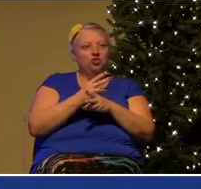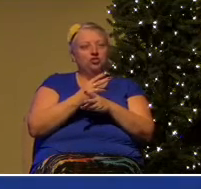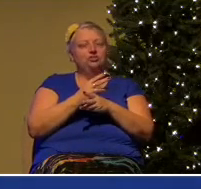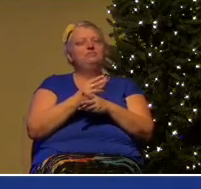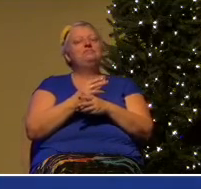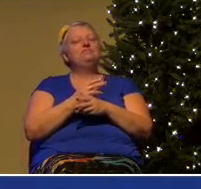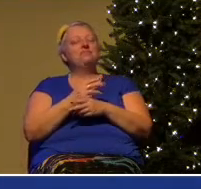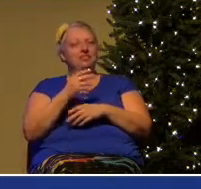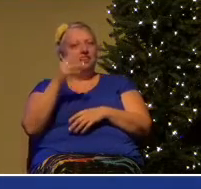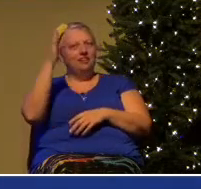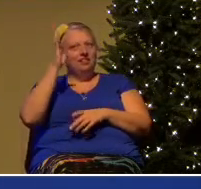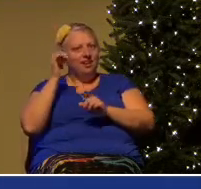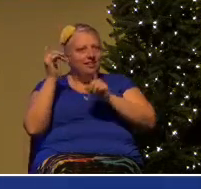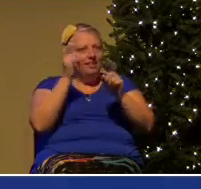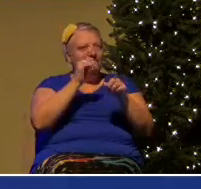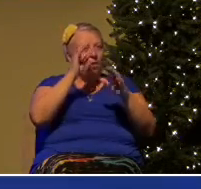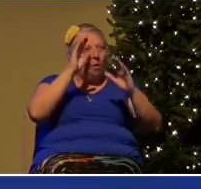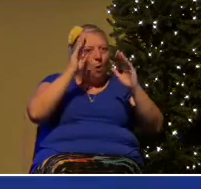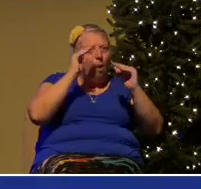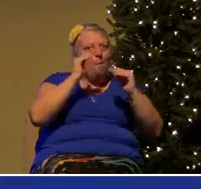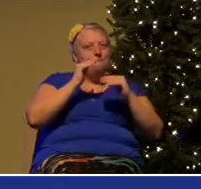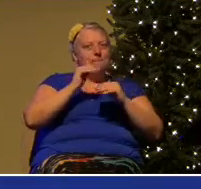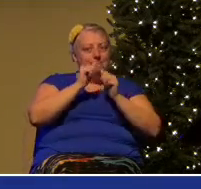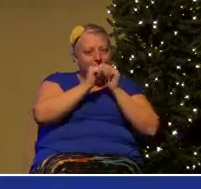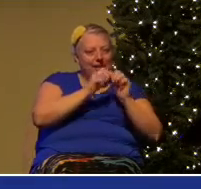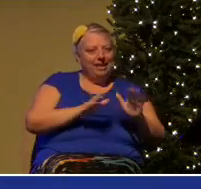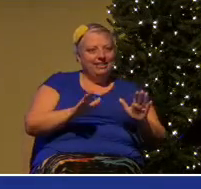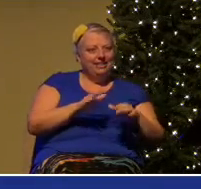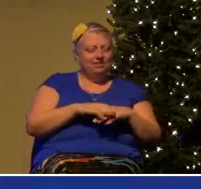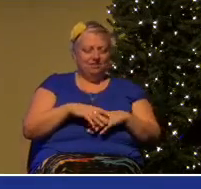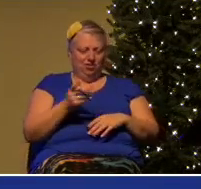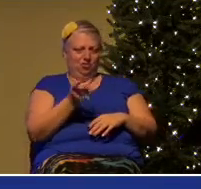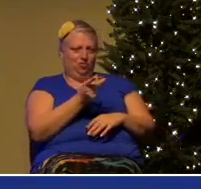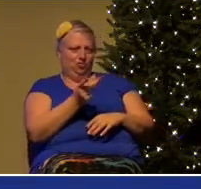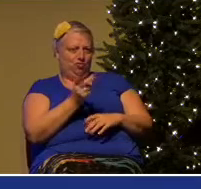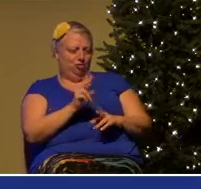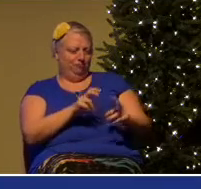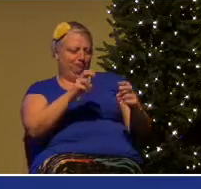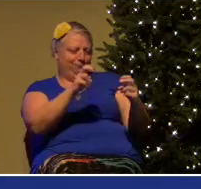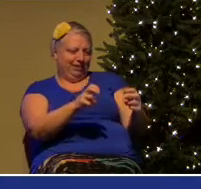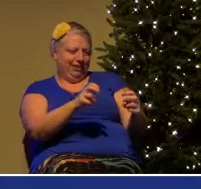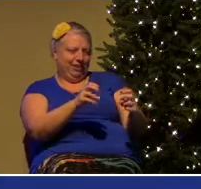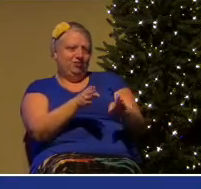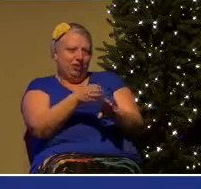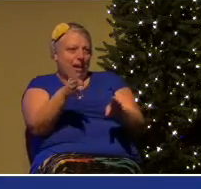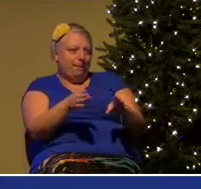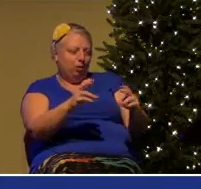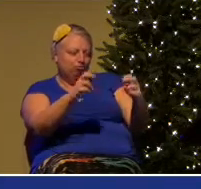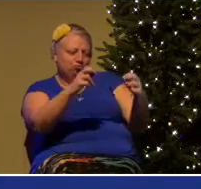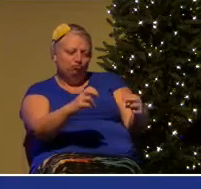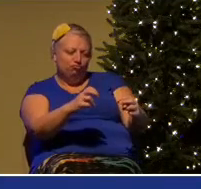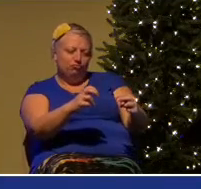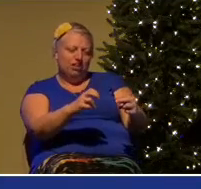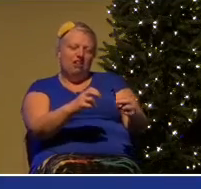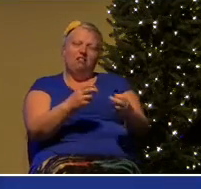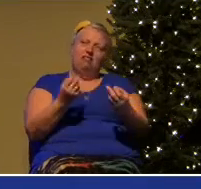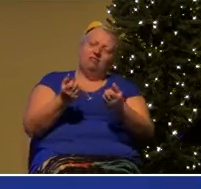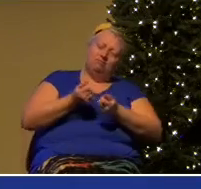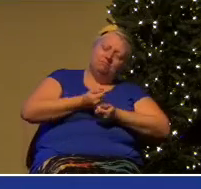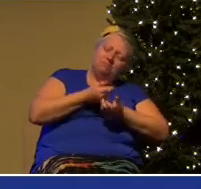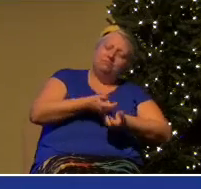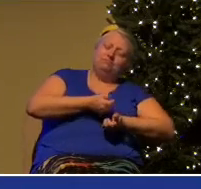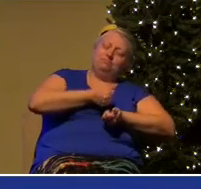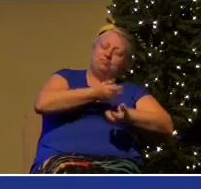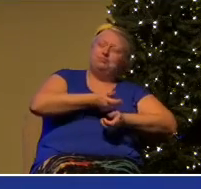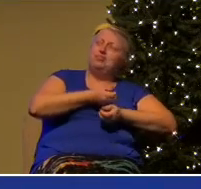blessings and so now you're sitting down with your neighbor and she's telling you about how miserable her marriage is or how difficult a time she has raising her children or how